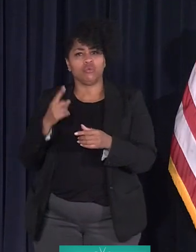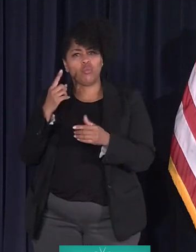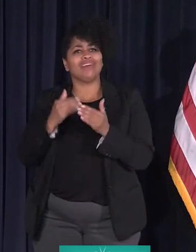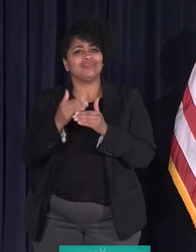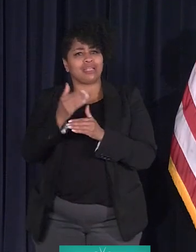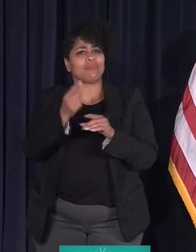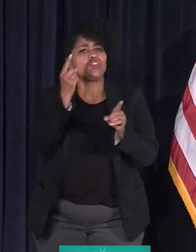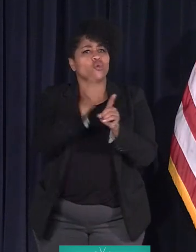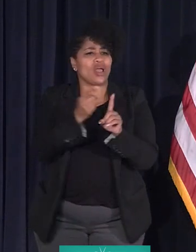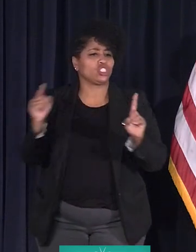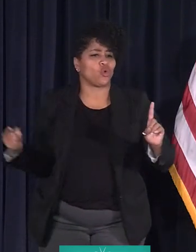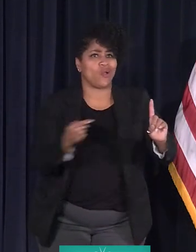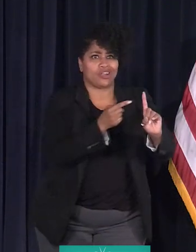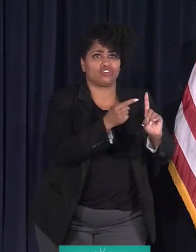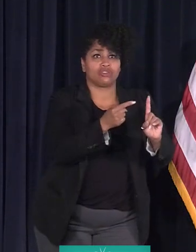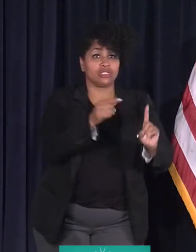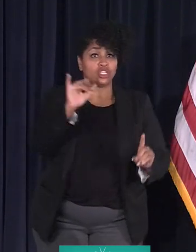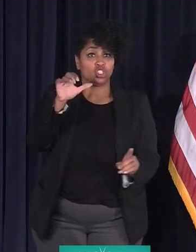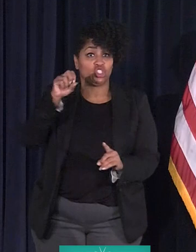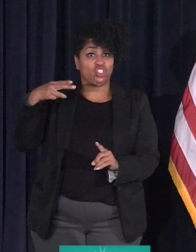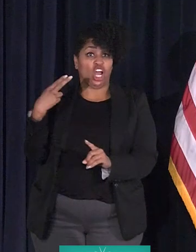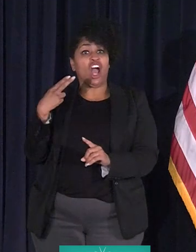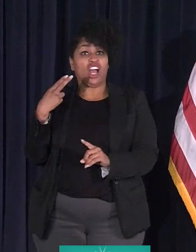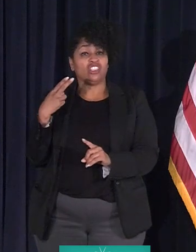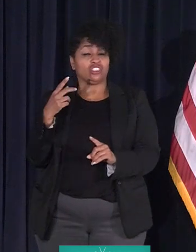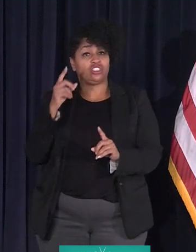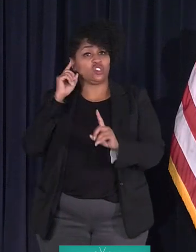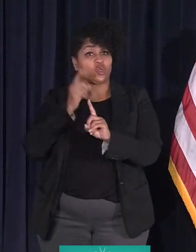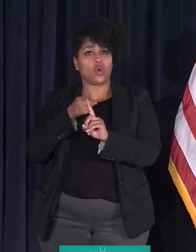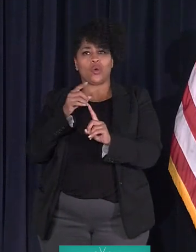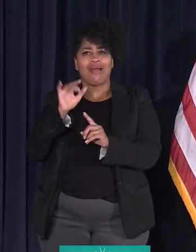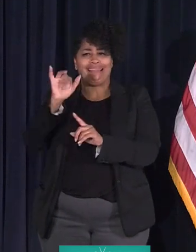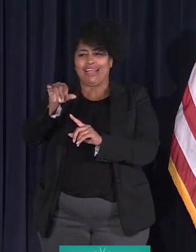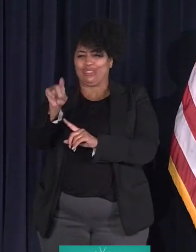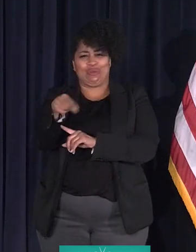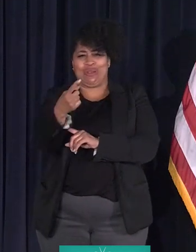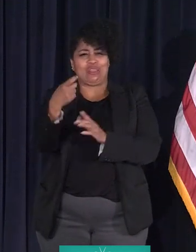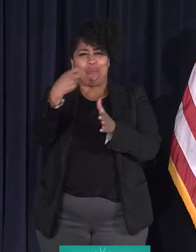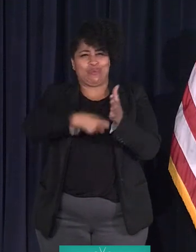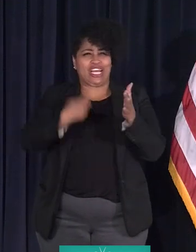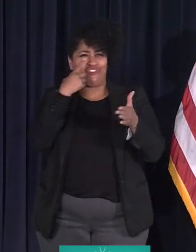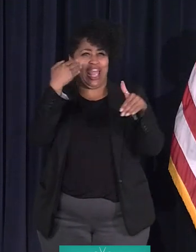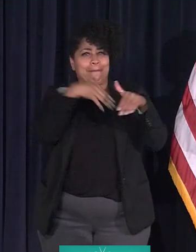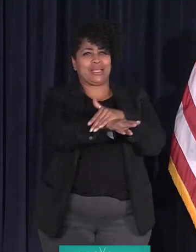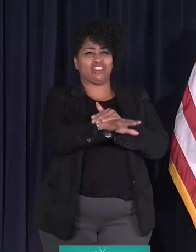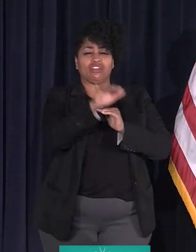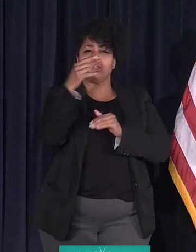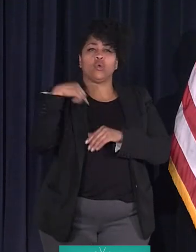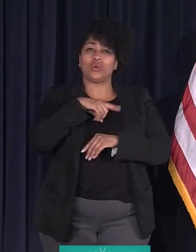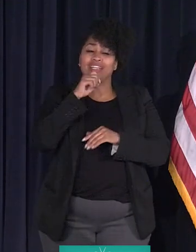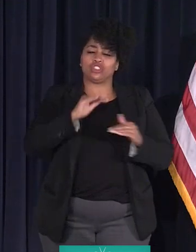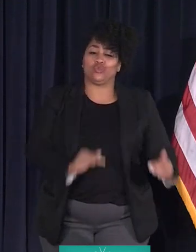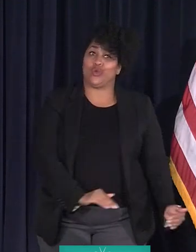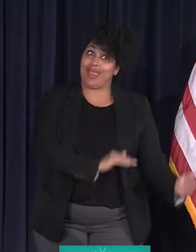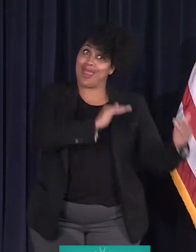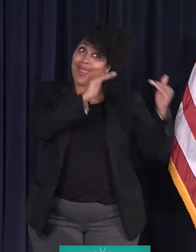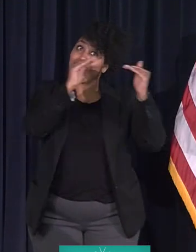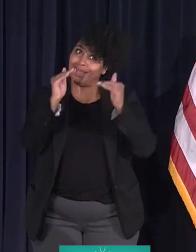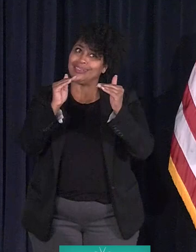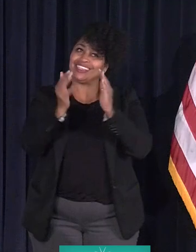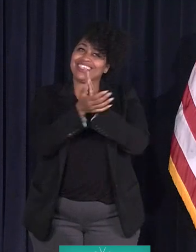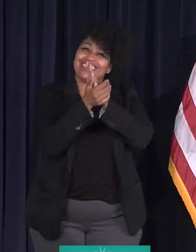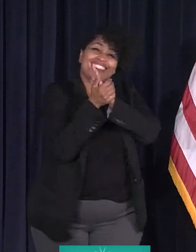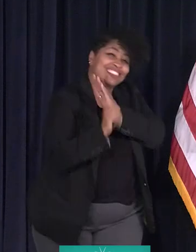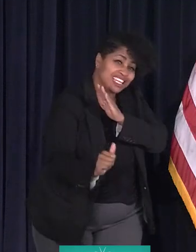Josh's goal is that's just the price of admission. What we need to do is raise the skill level of our young